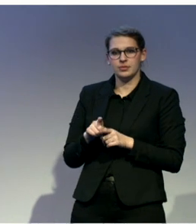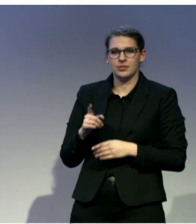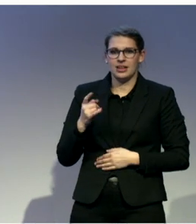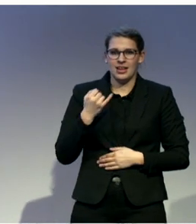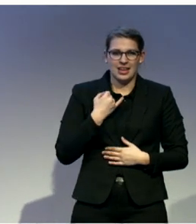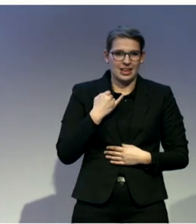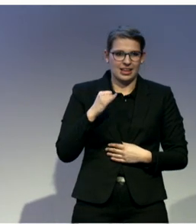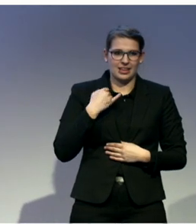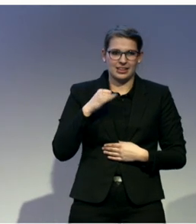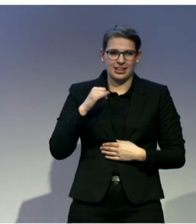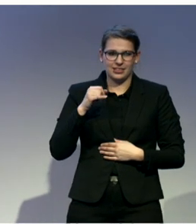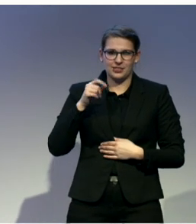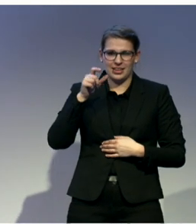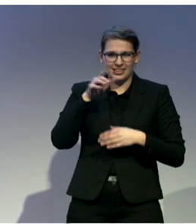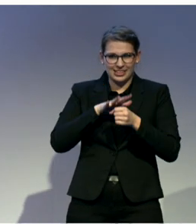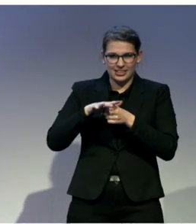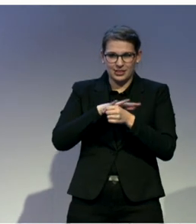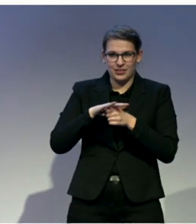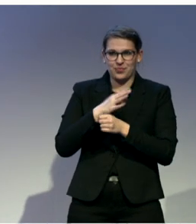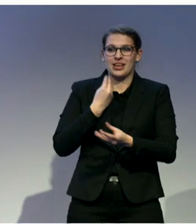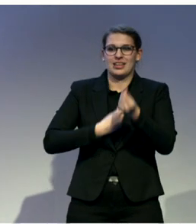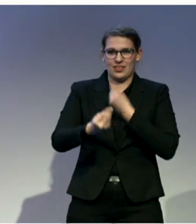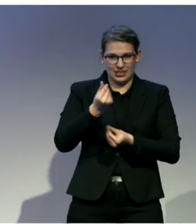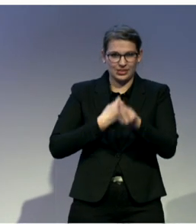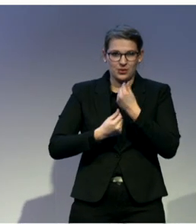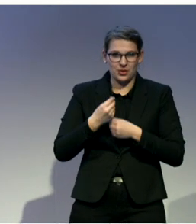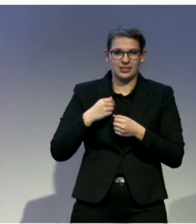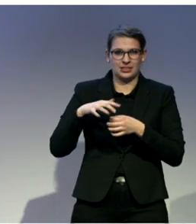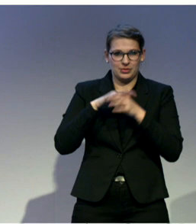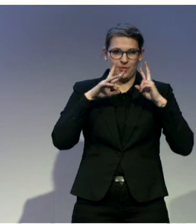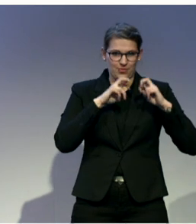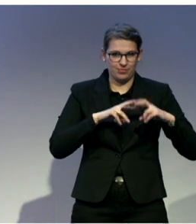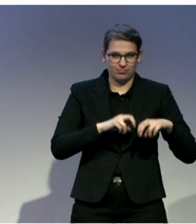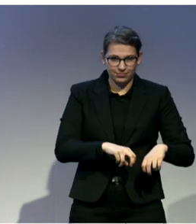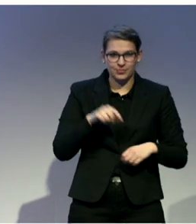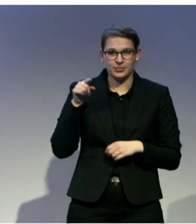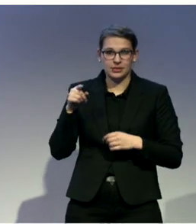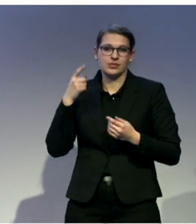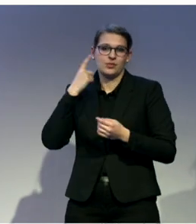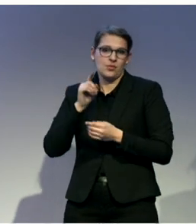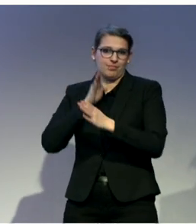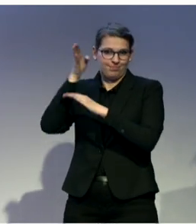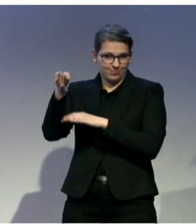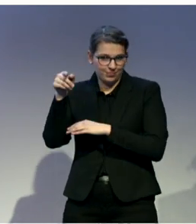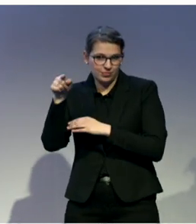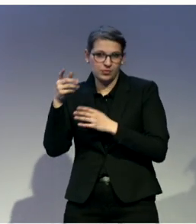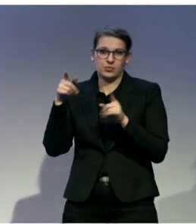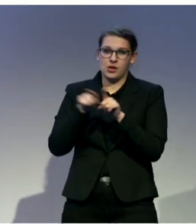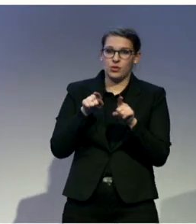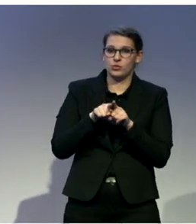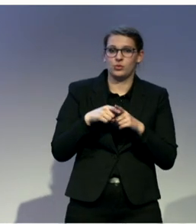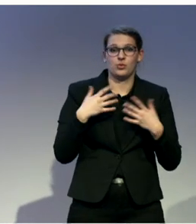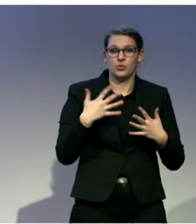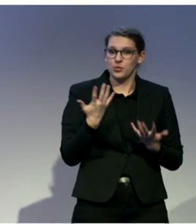to come to China. Thankfully, it had the same impact on her as it has on me. As we continued to move forward,